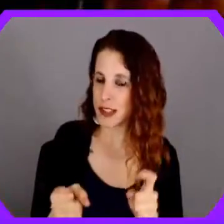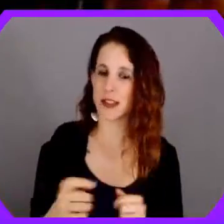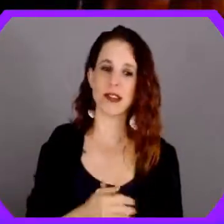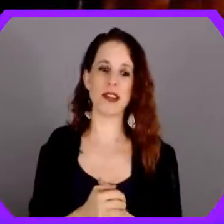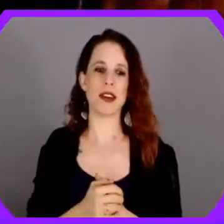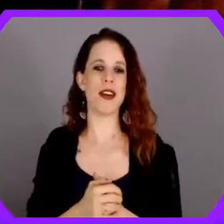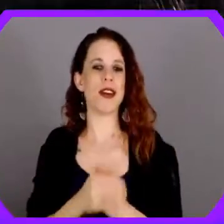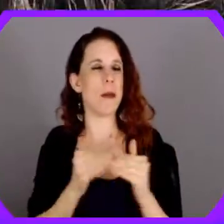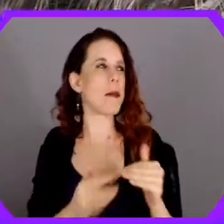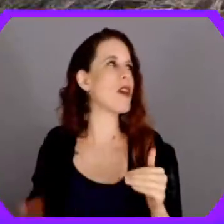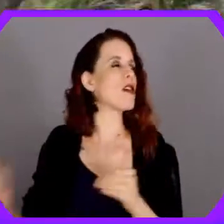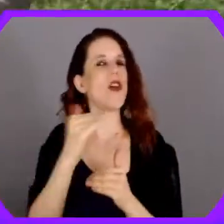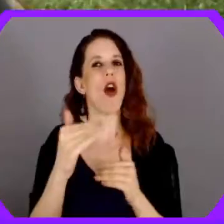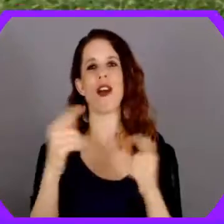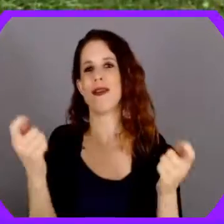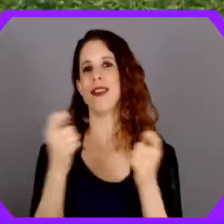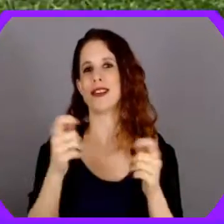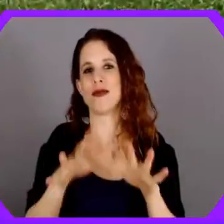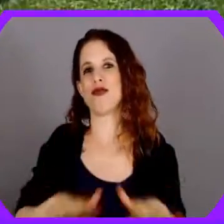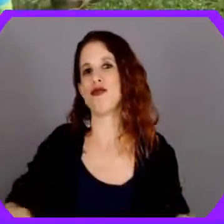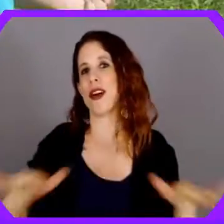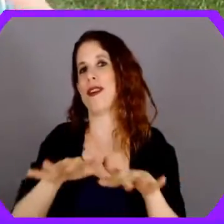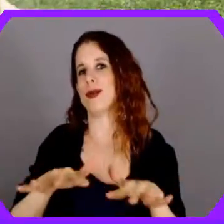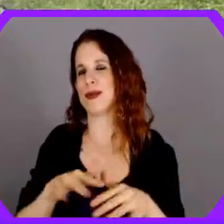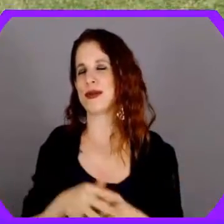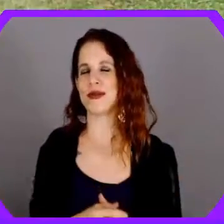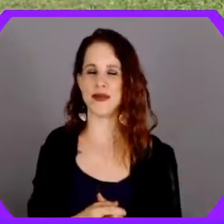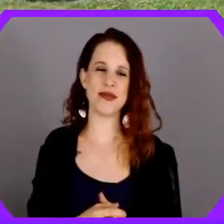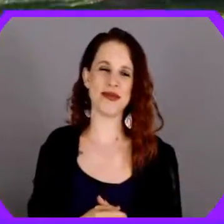changes, far beyond the festival's grounds.